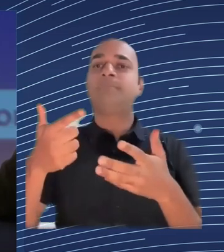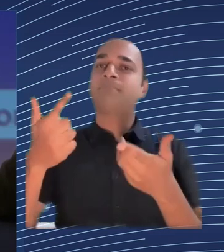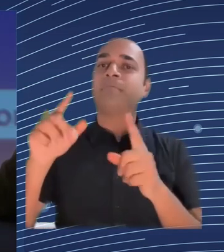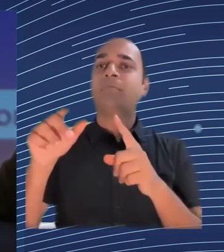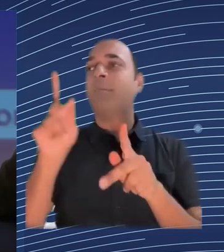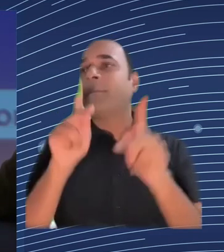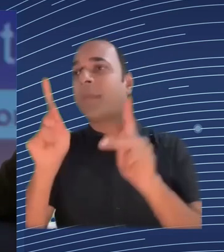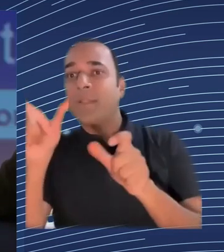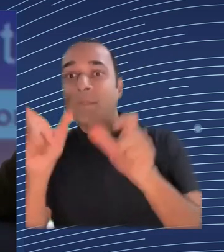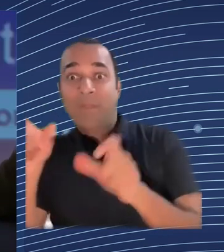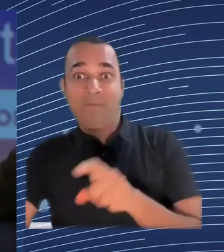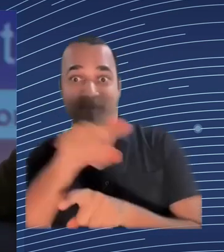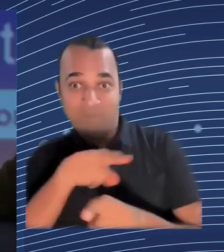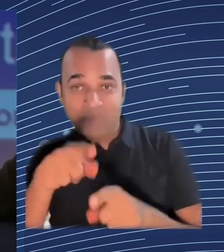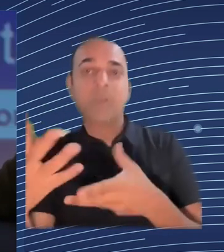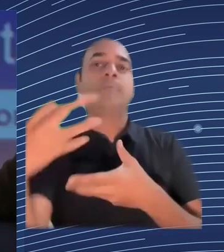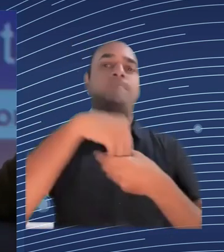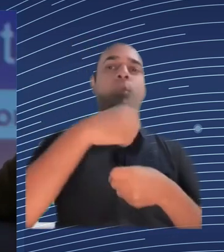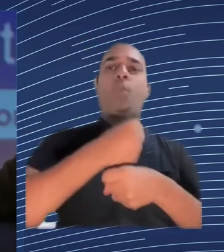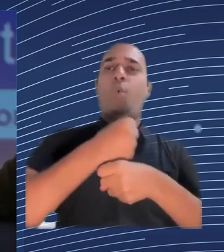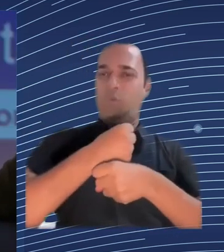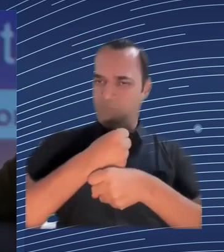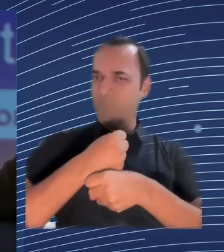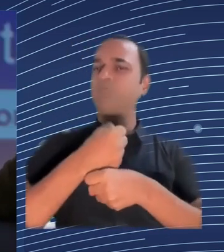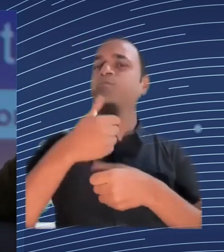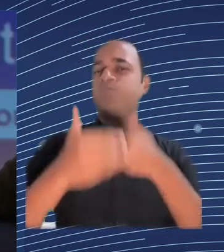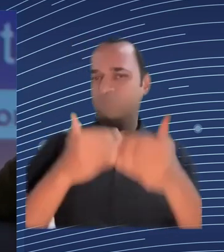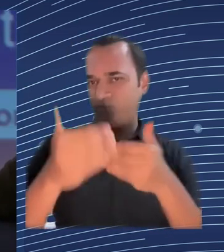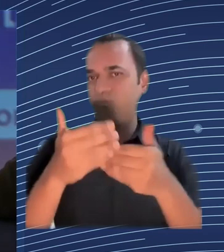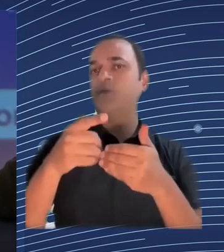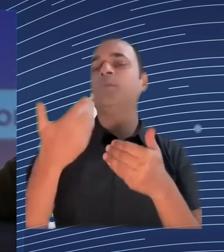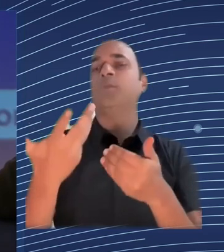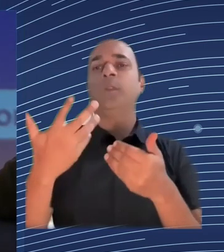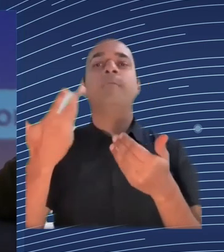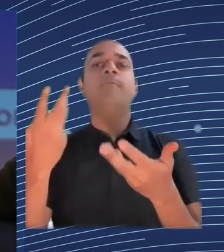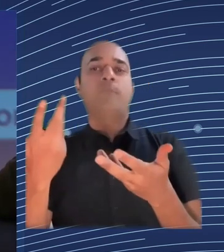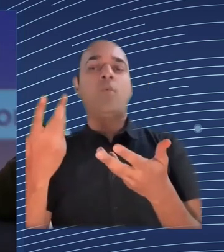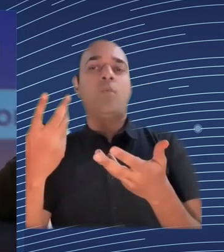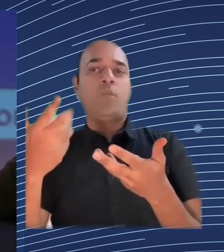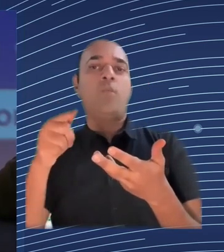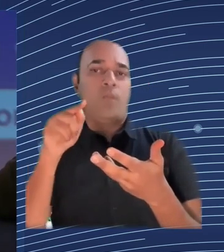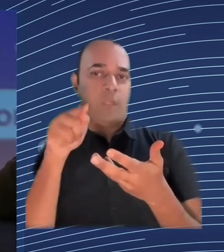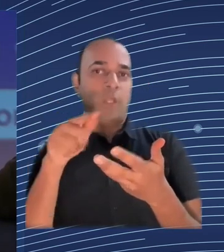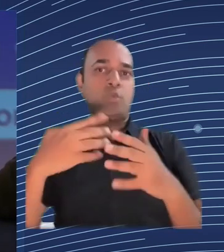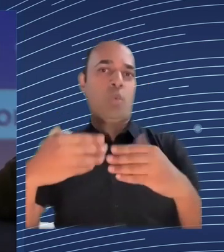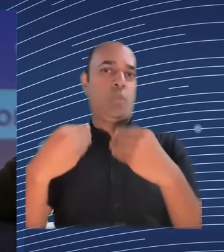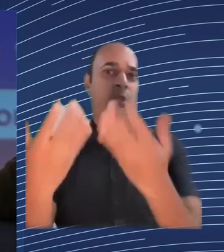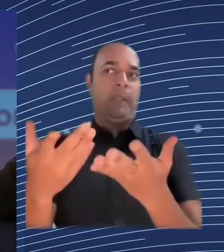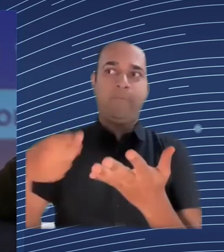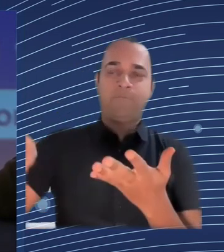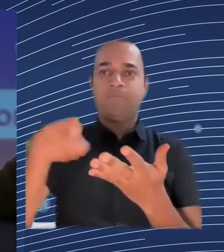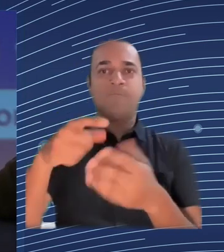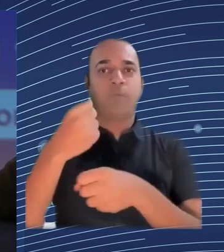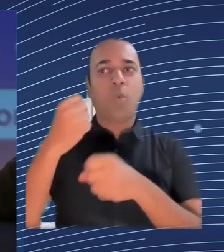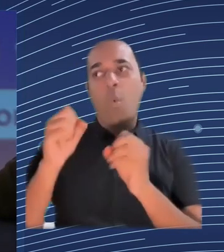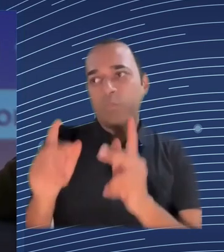and understanding the capability the right use of those things and we said to them now go back and you reinvent